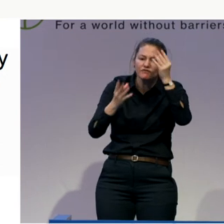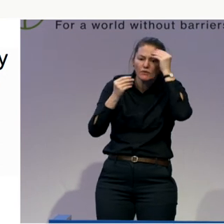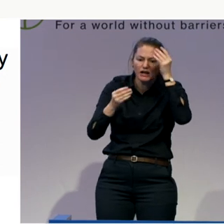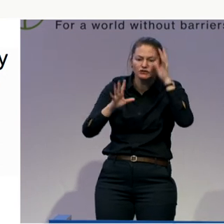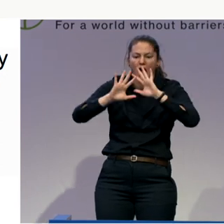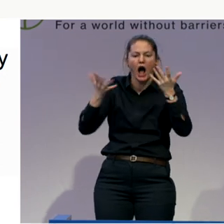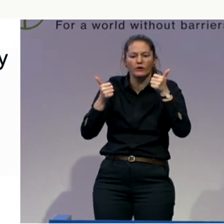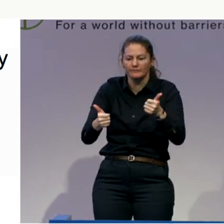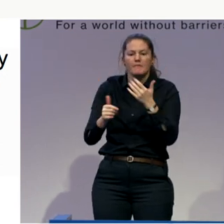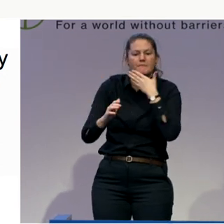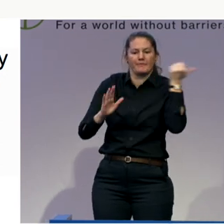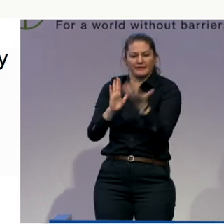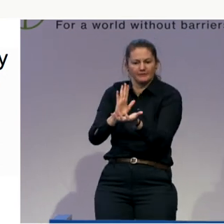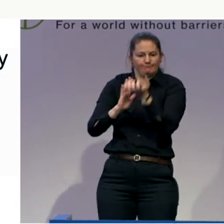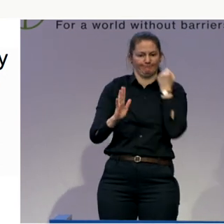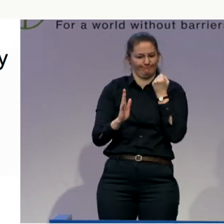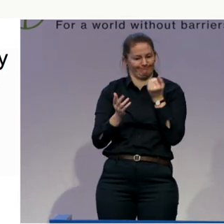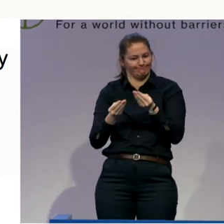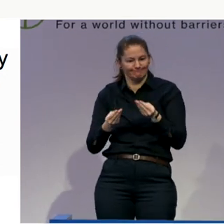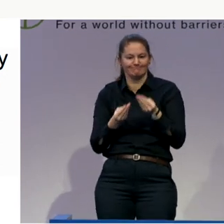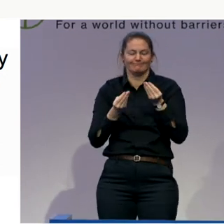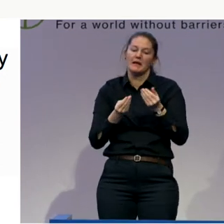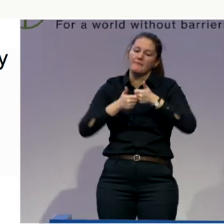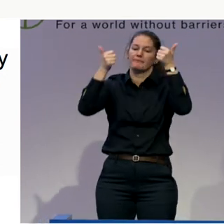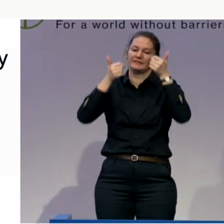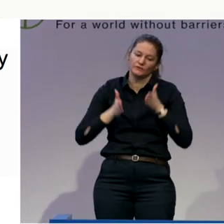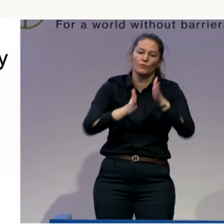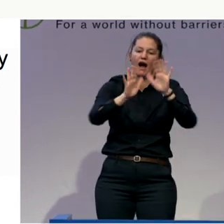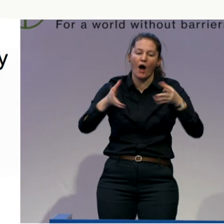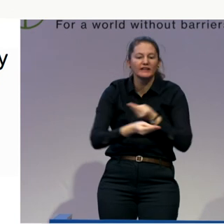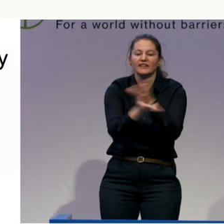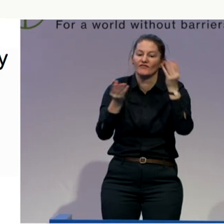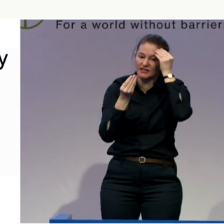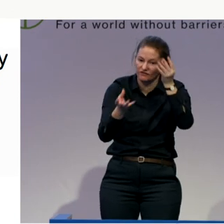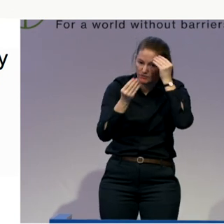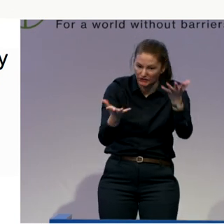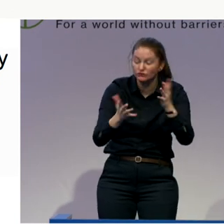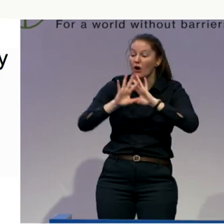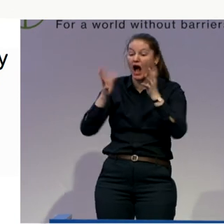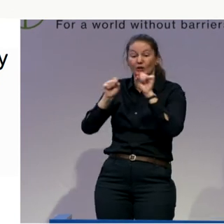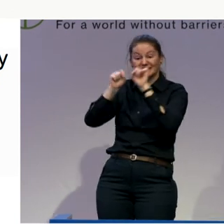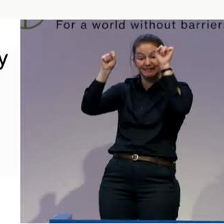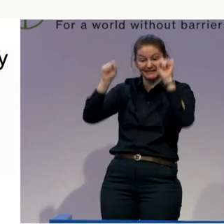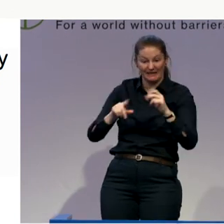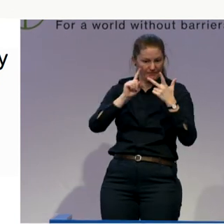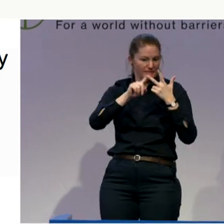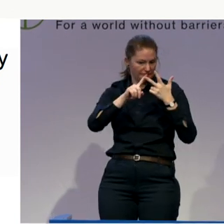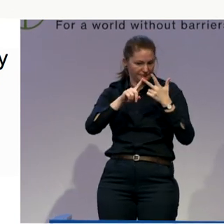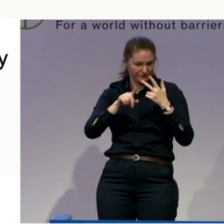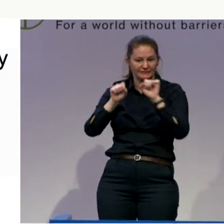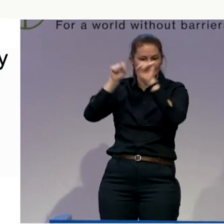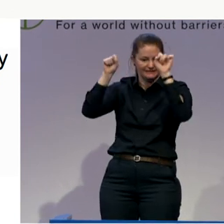effective way, and how you can have a system where people just don't give up because of the bureaucracy,